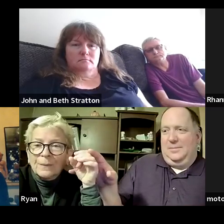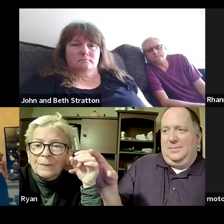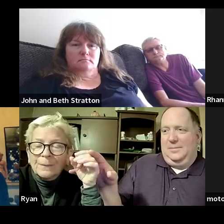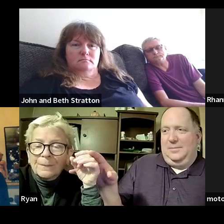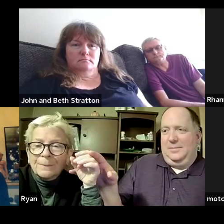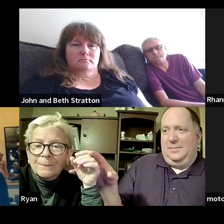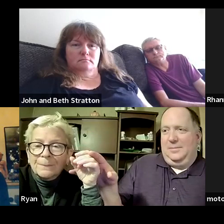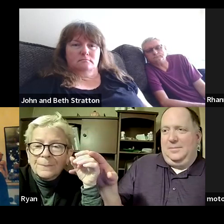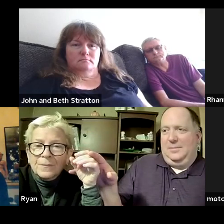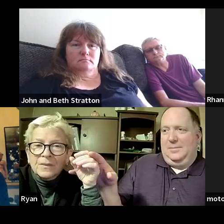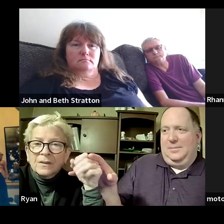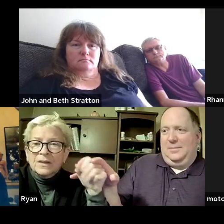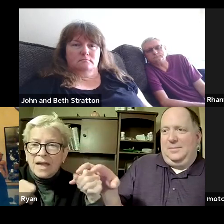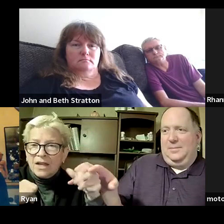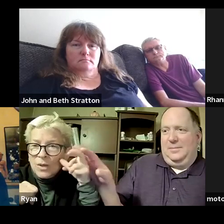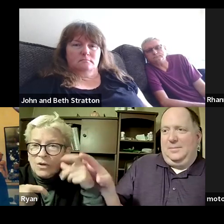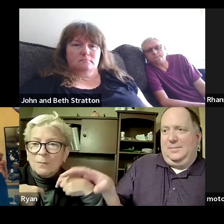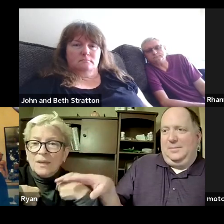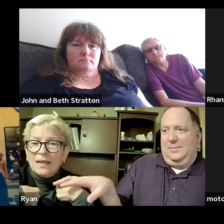you can can you hear me at all